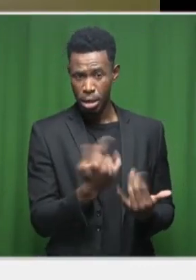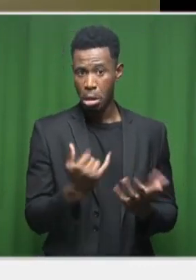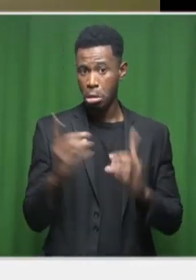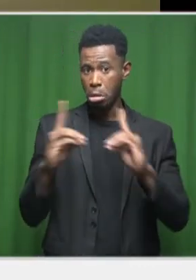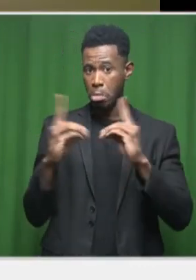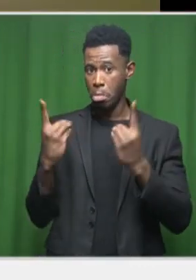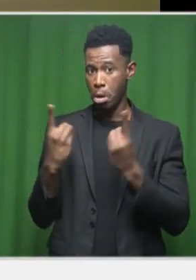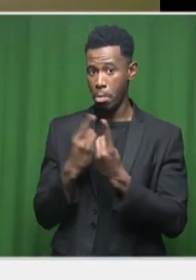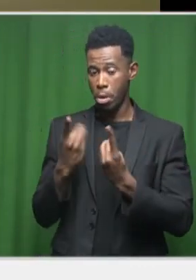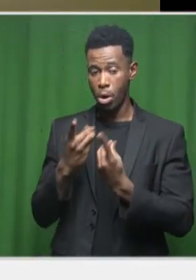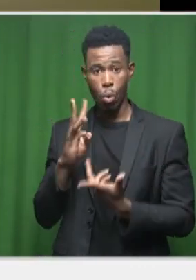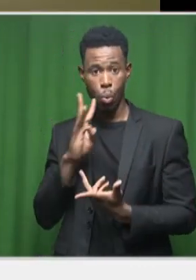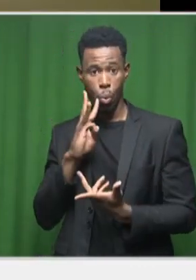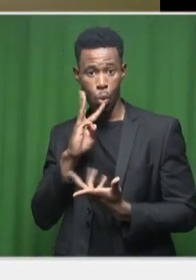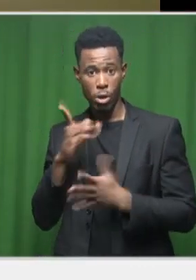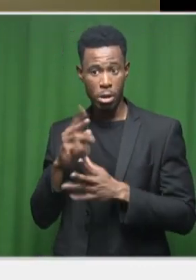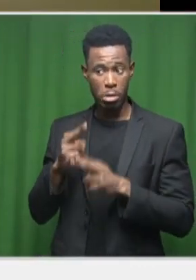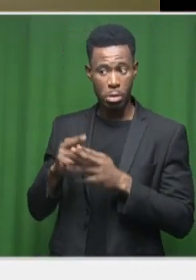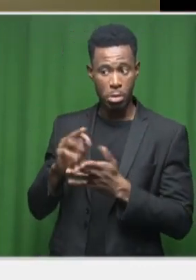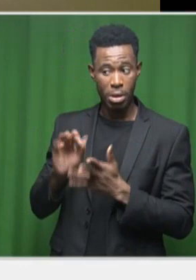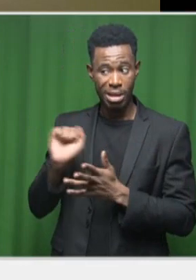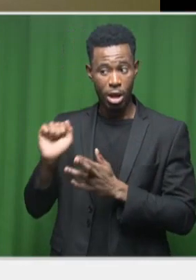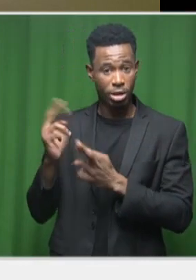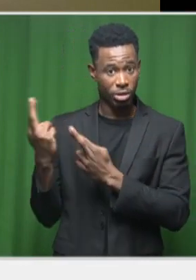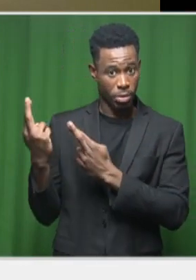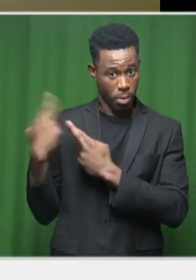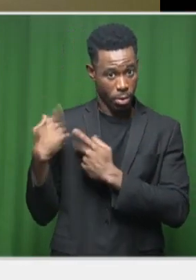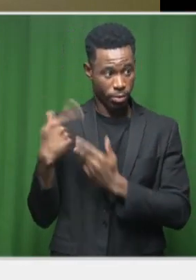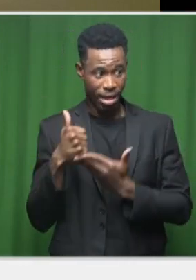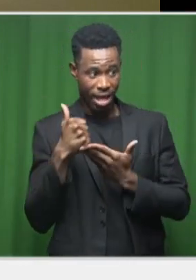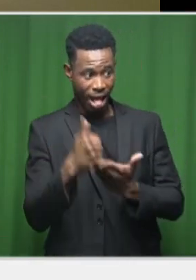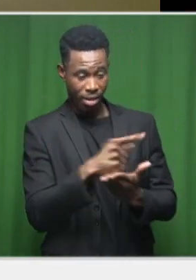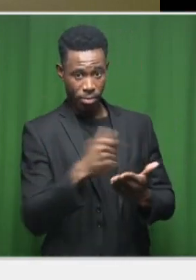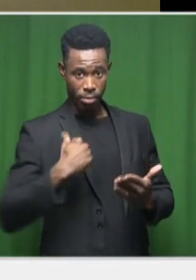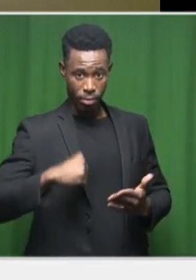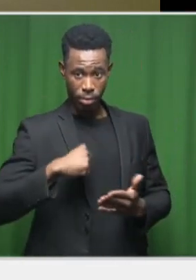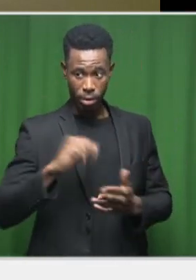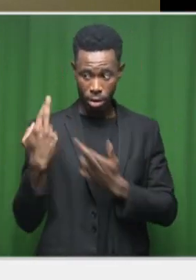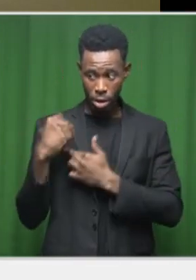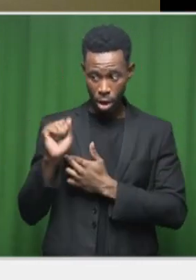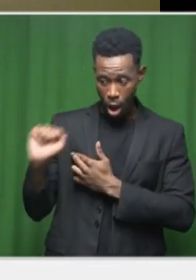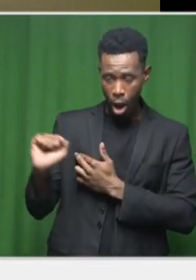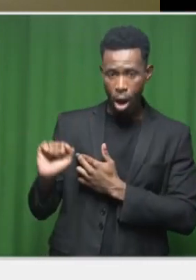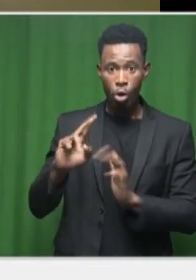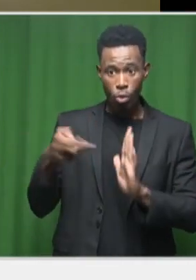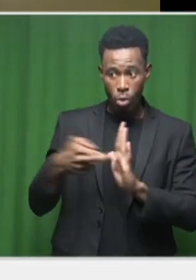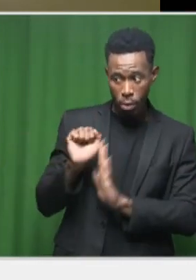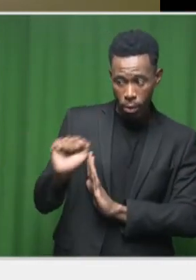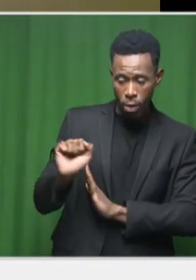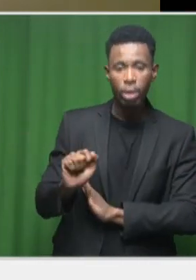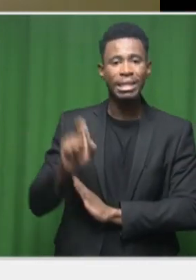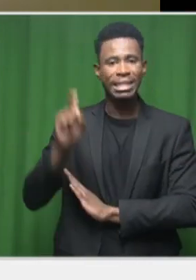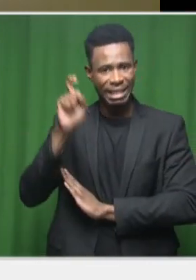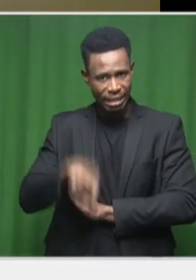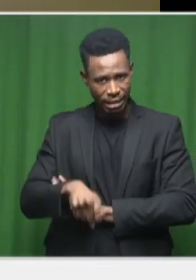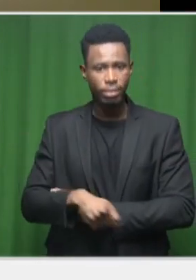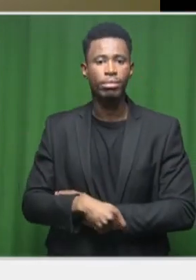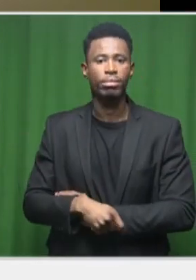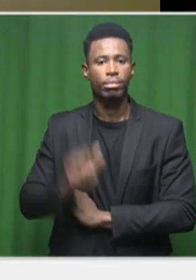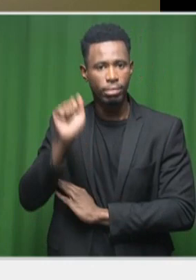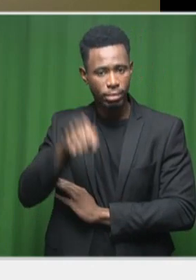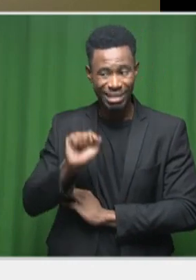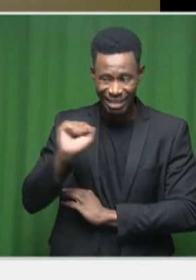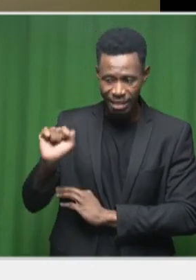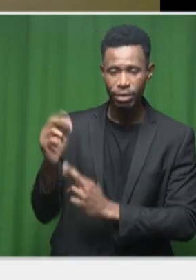assist these municipalities? Yes, because the Department of Water and Sanitation, they are the main custodian of our